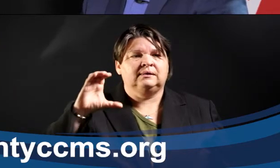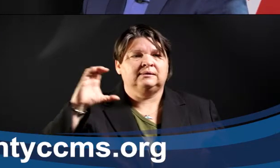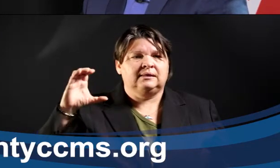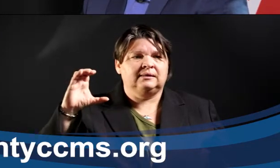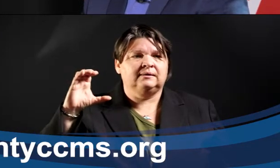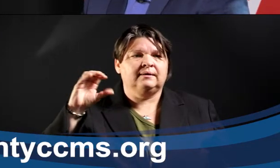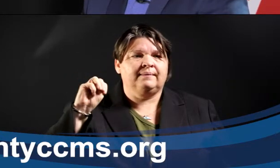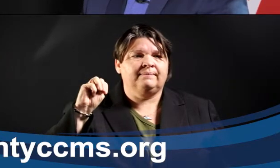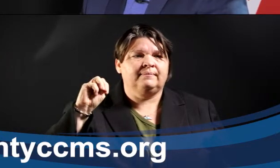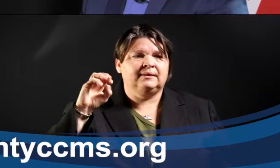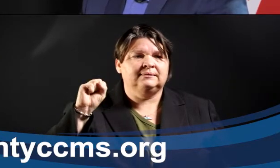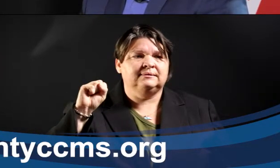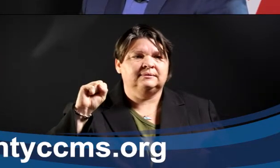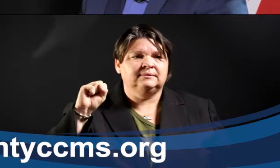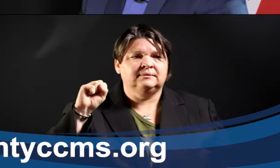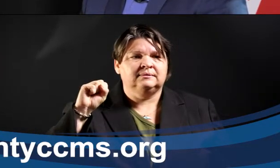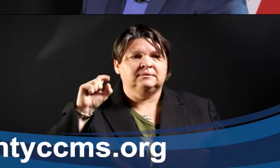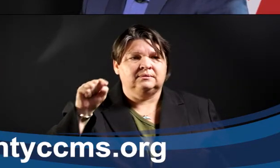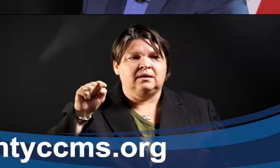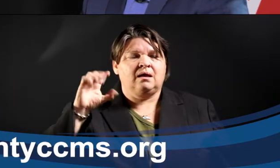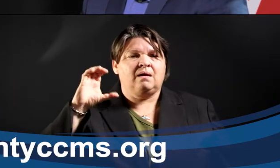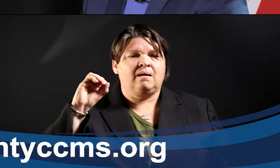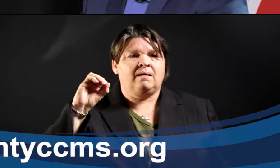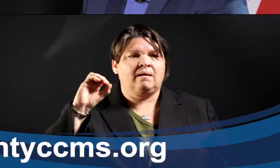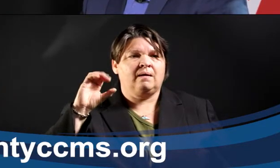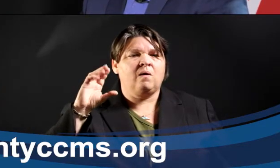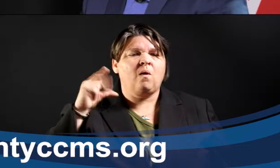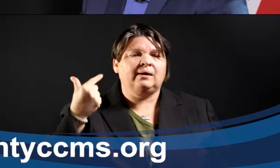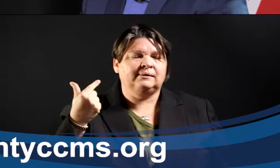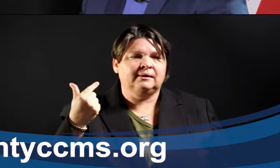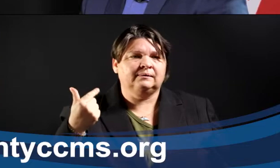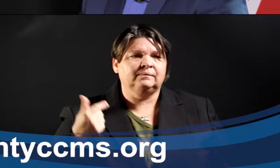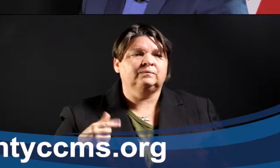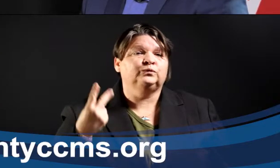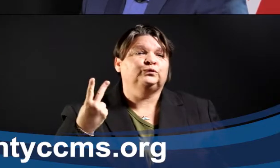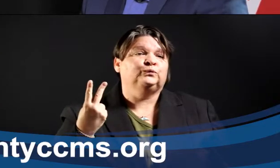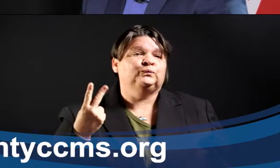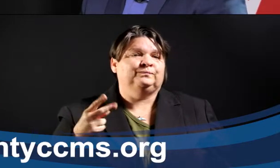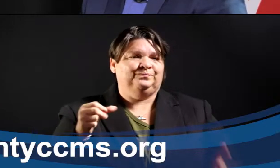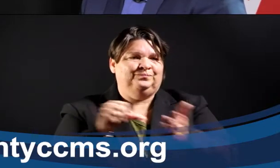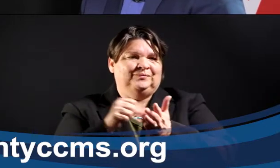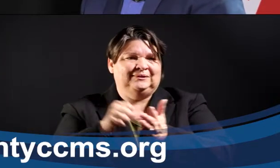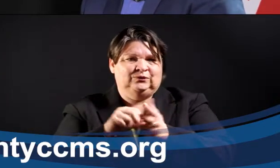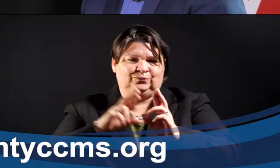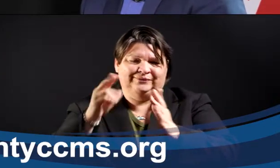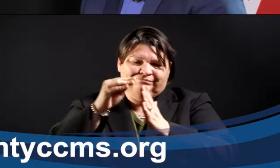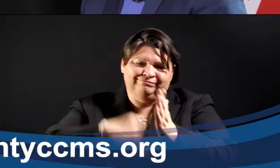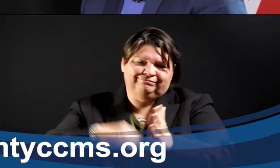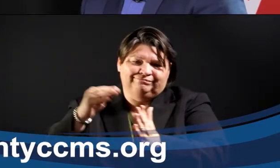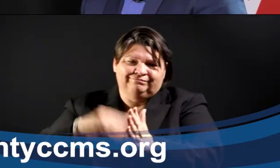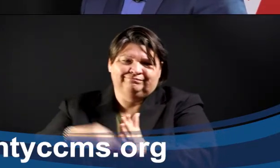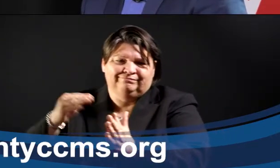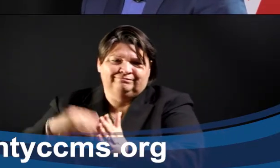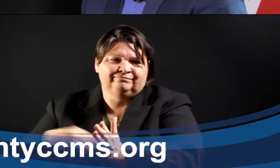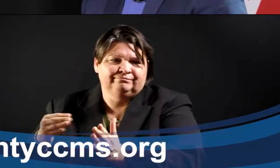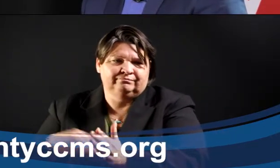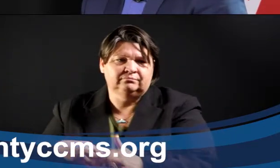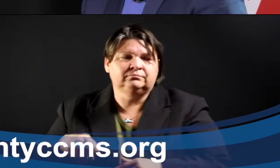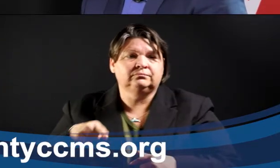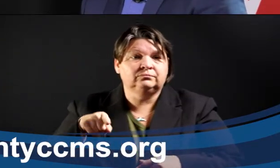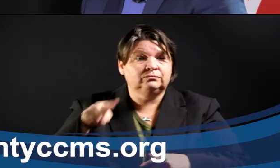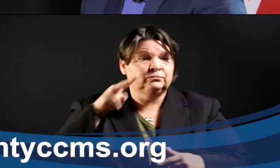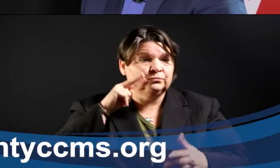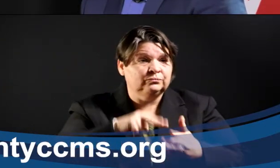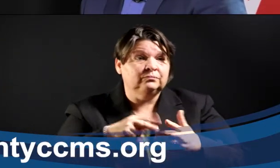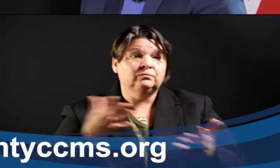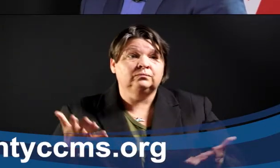literally a two-page online application. And within 48 hours, a social worker will reach out to